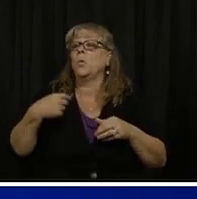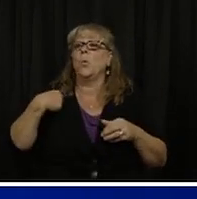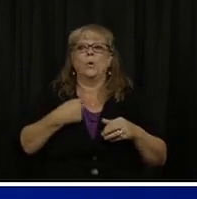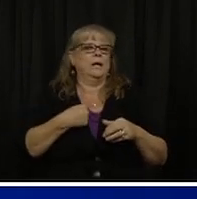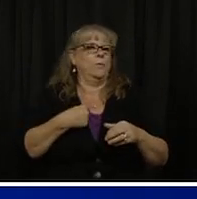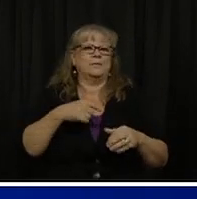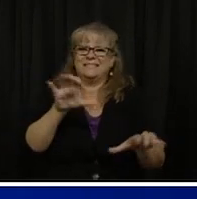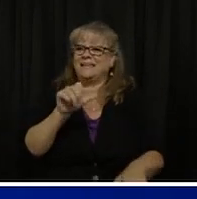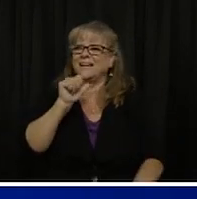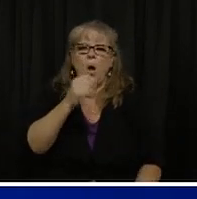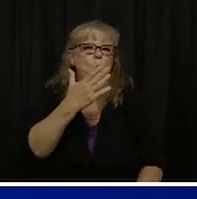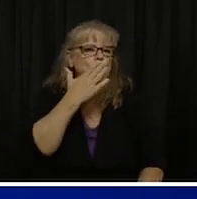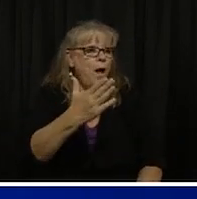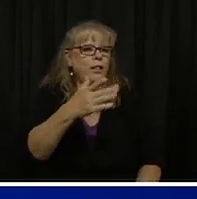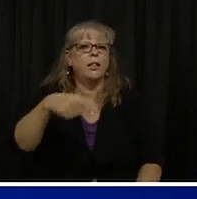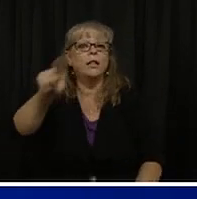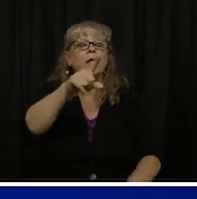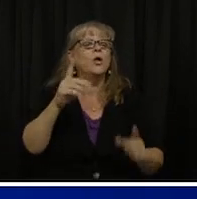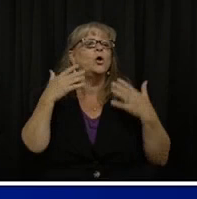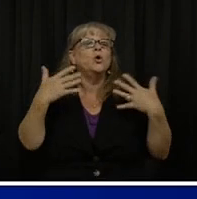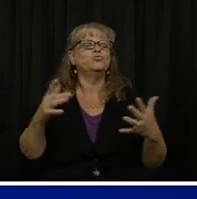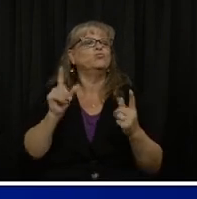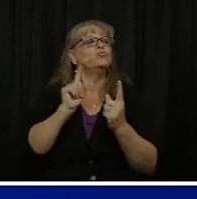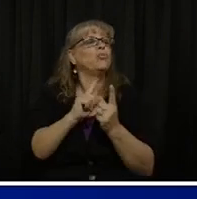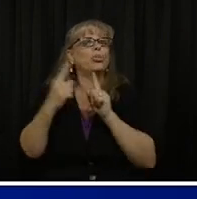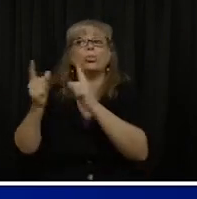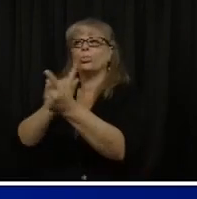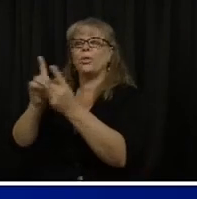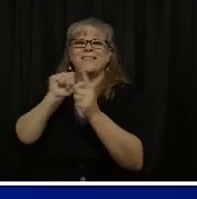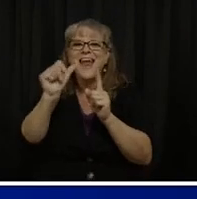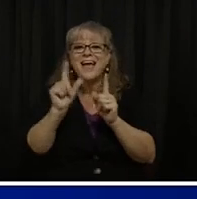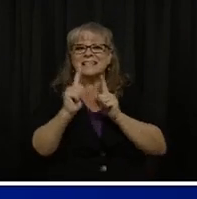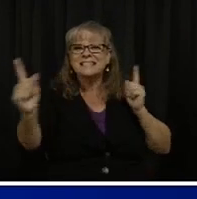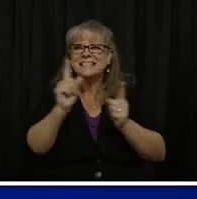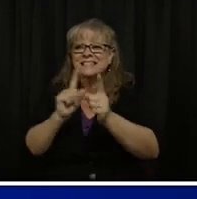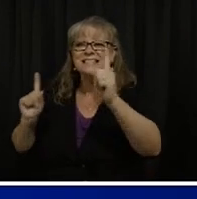maintain the transmission of this virus. Next slide.